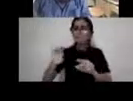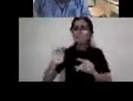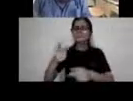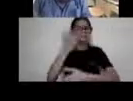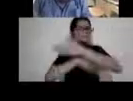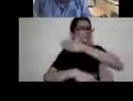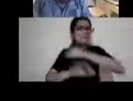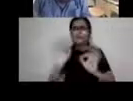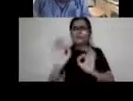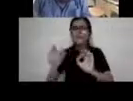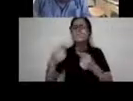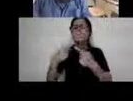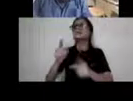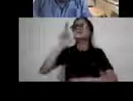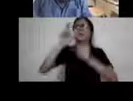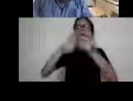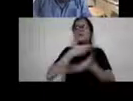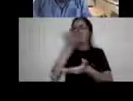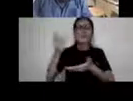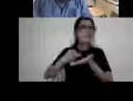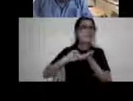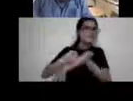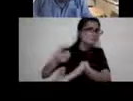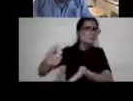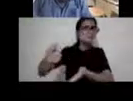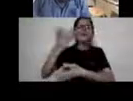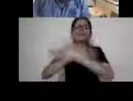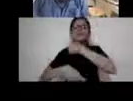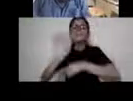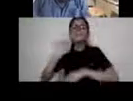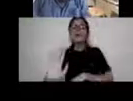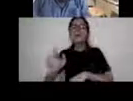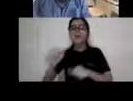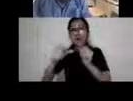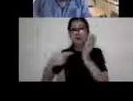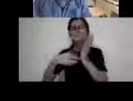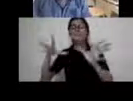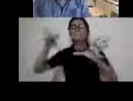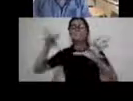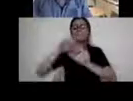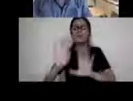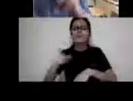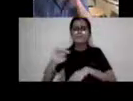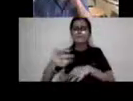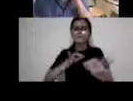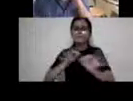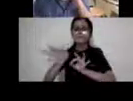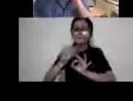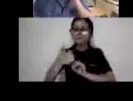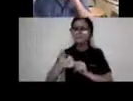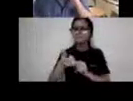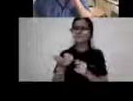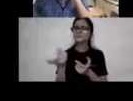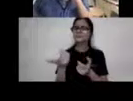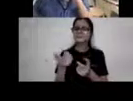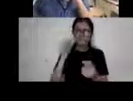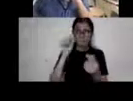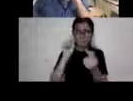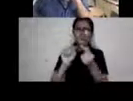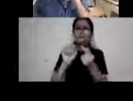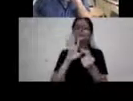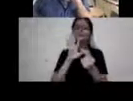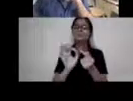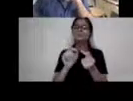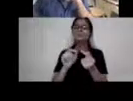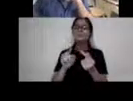but people regard you as disabled, you're covered by the act. So it has a kind of an expanding clause. And this was particularly relevant in the